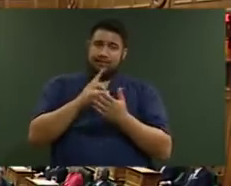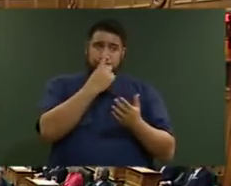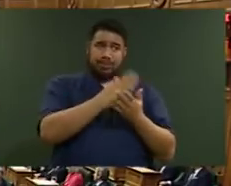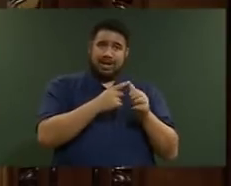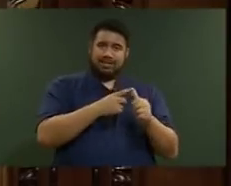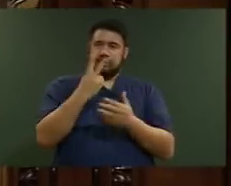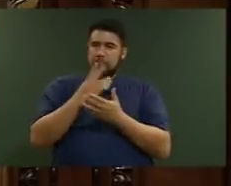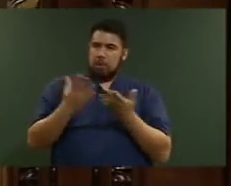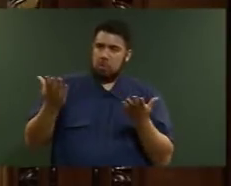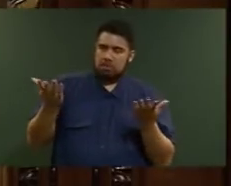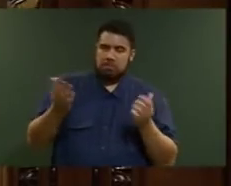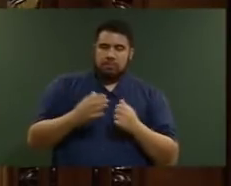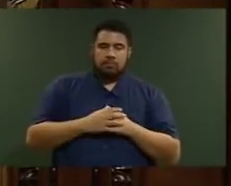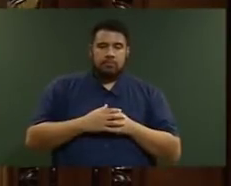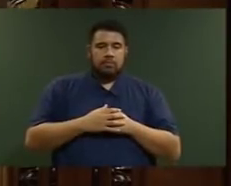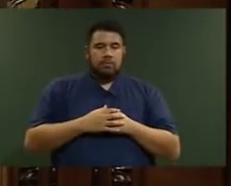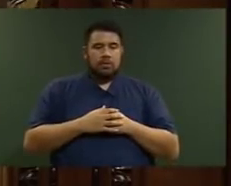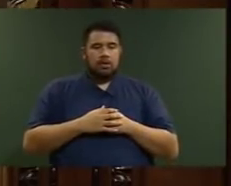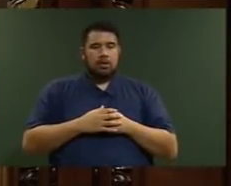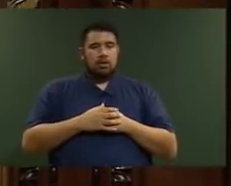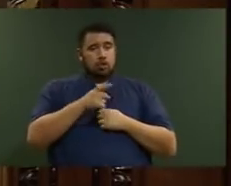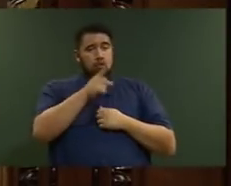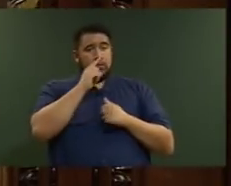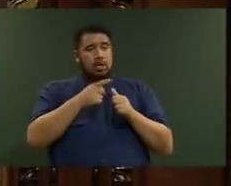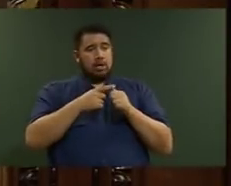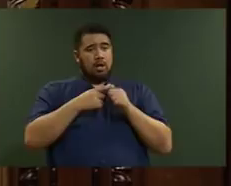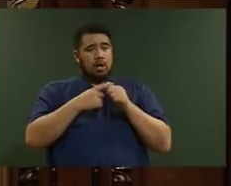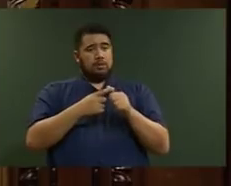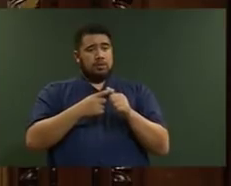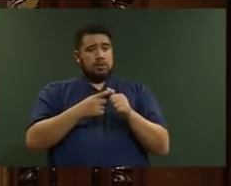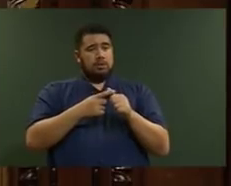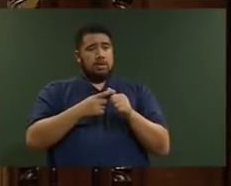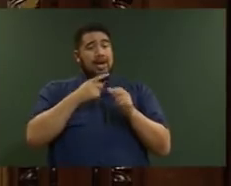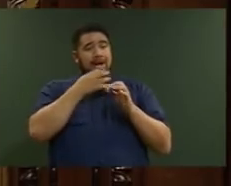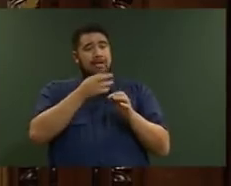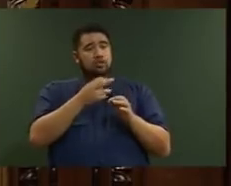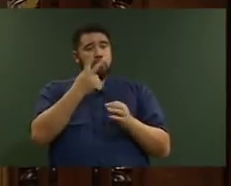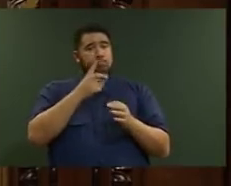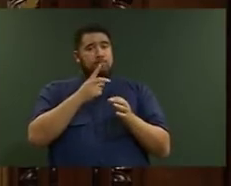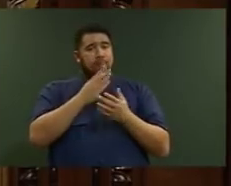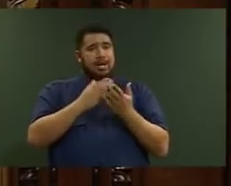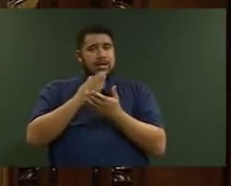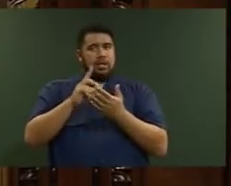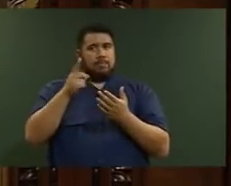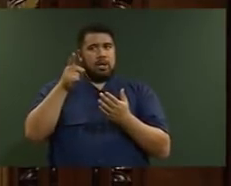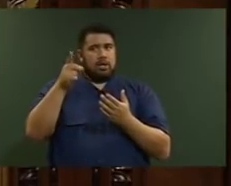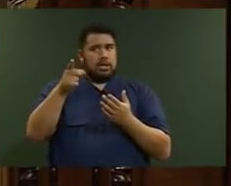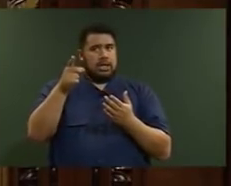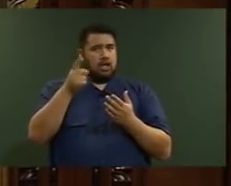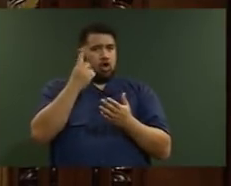Well, the Member can ask two parts. All the Minister has to do is address the question and he certainly did.